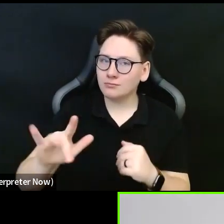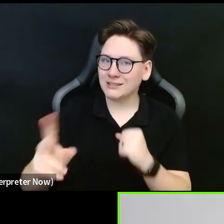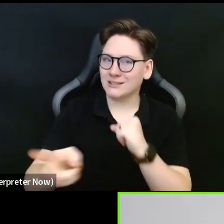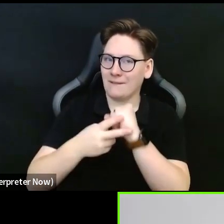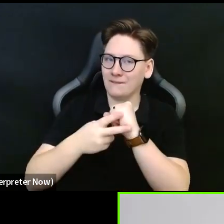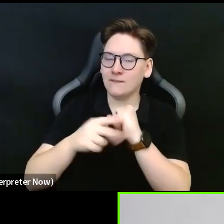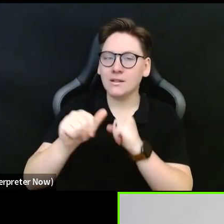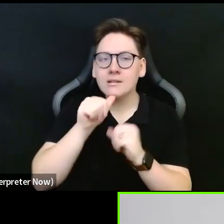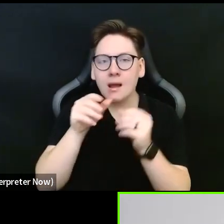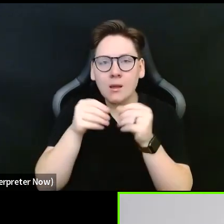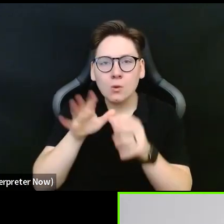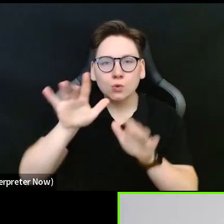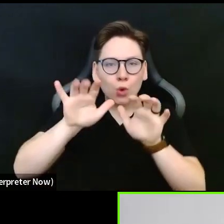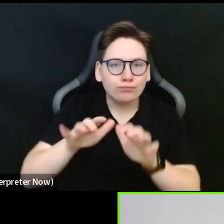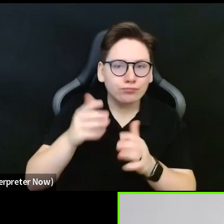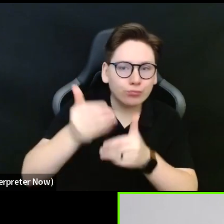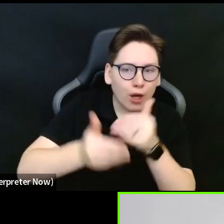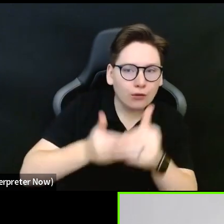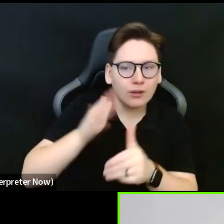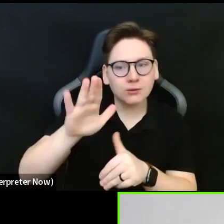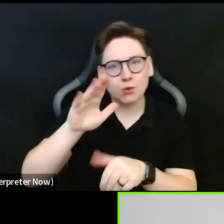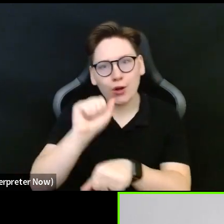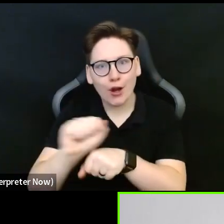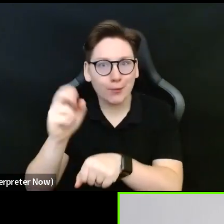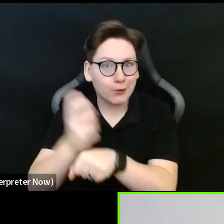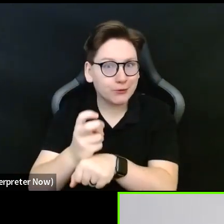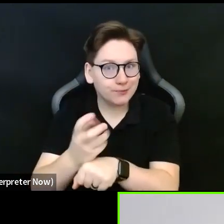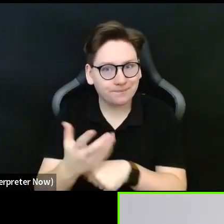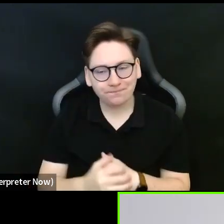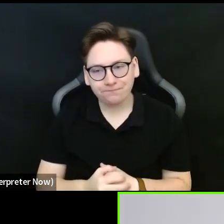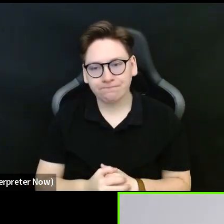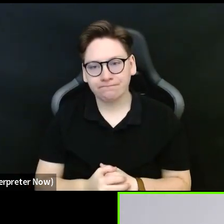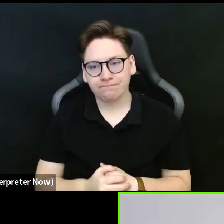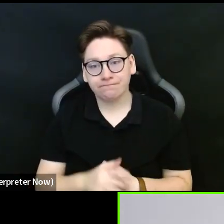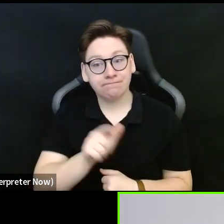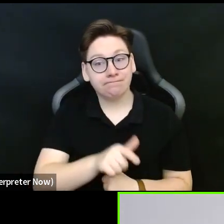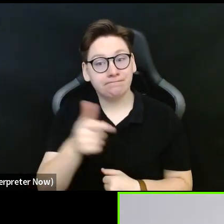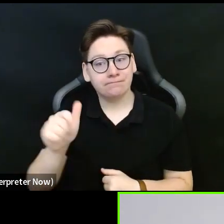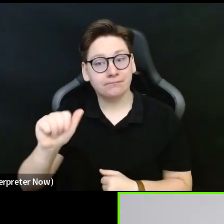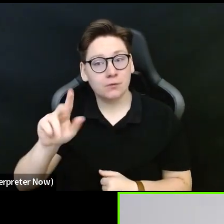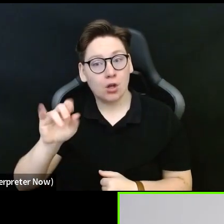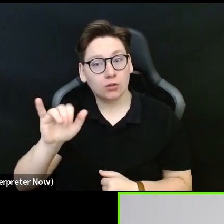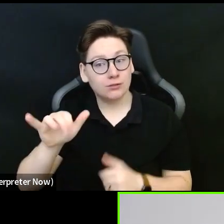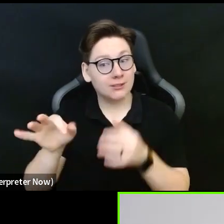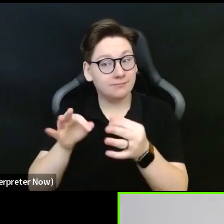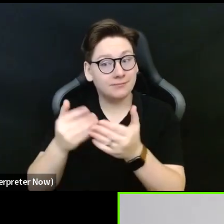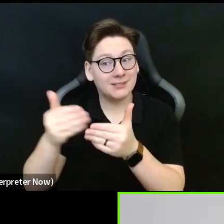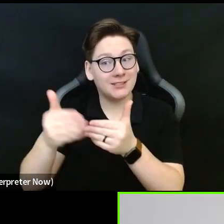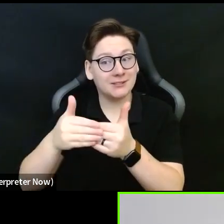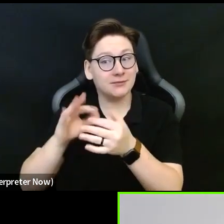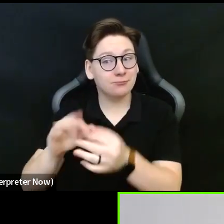lose any progress and hard work. And with that, I'll pass it back over to Audrey to go over support.